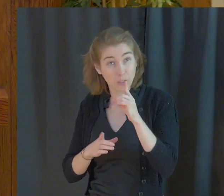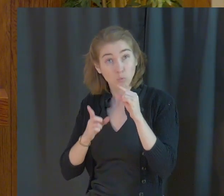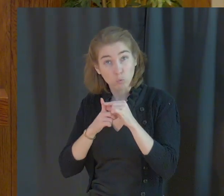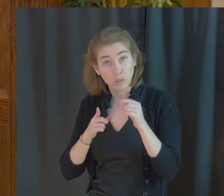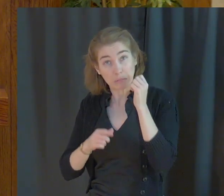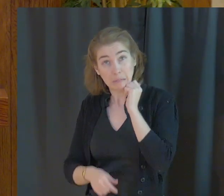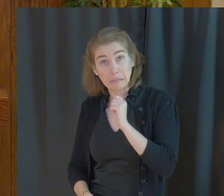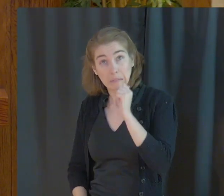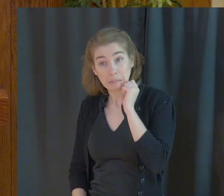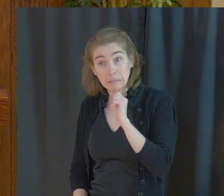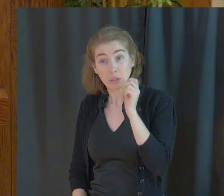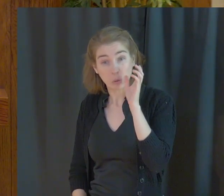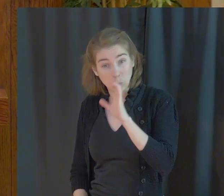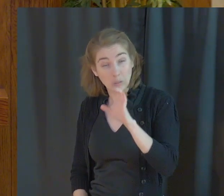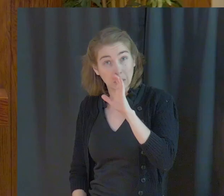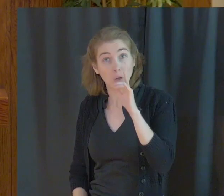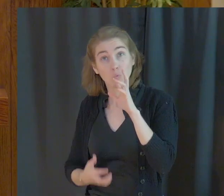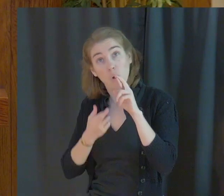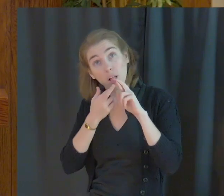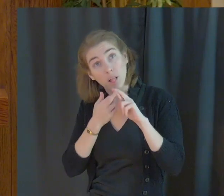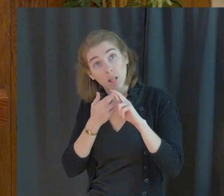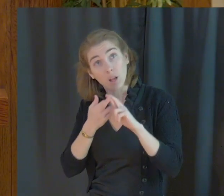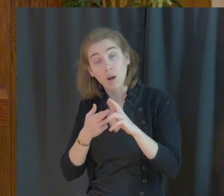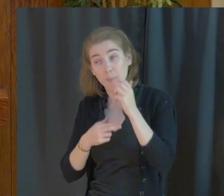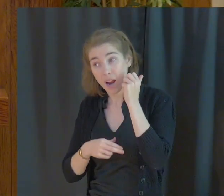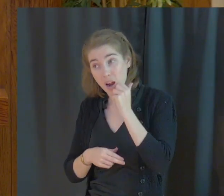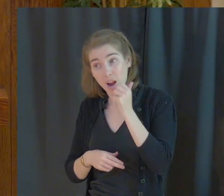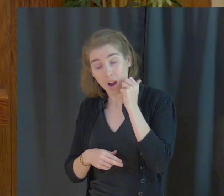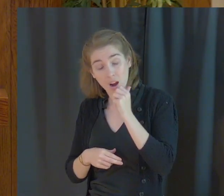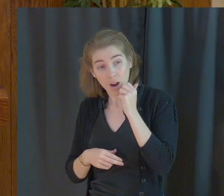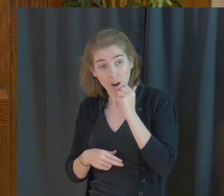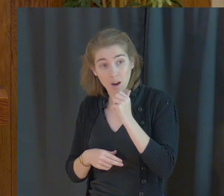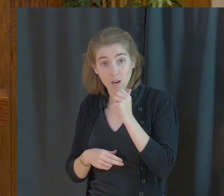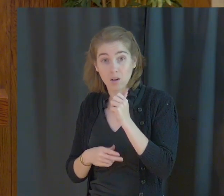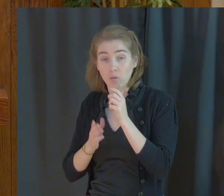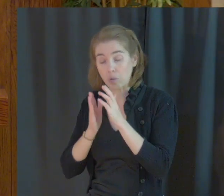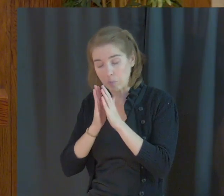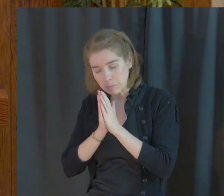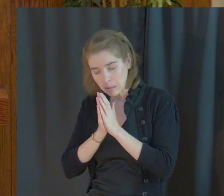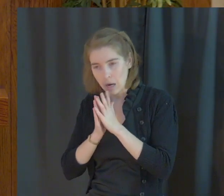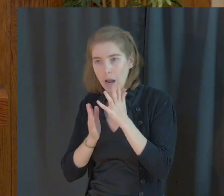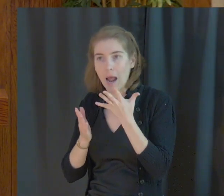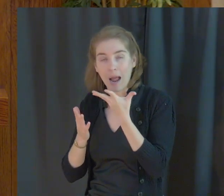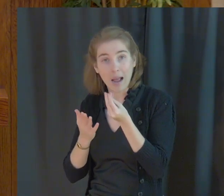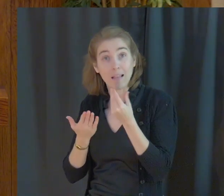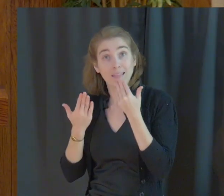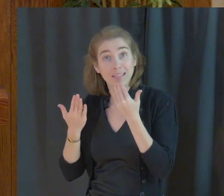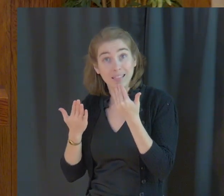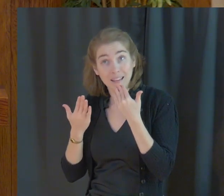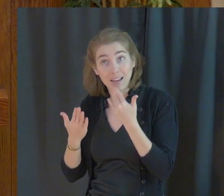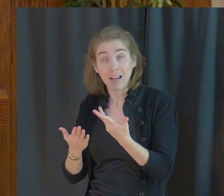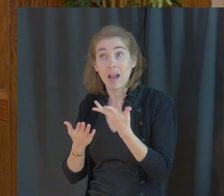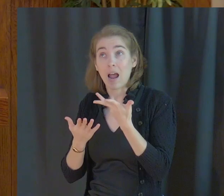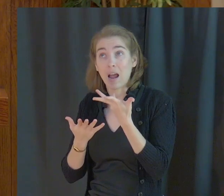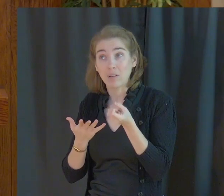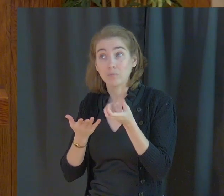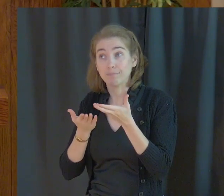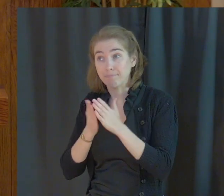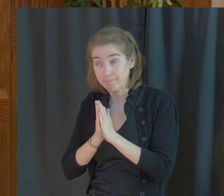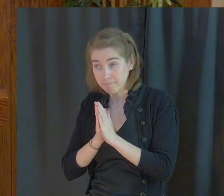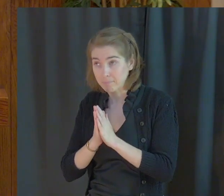daily do you seek his relationship daily in prayer and thanksgiving and request